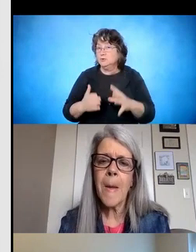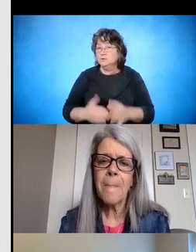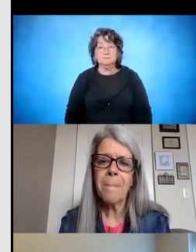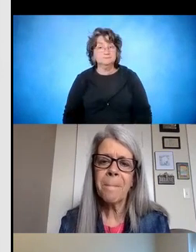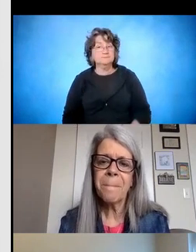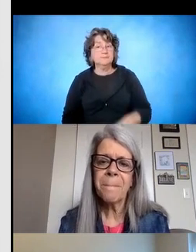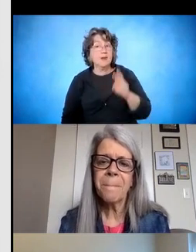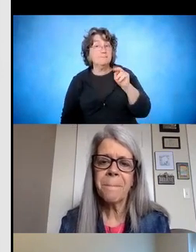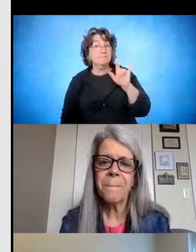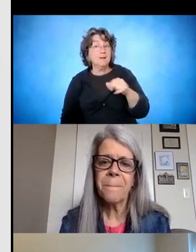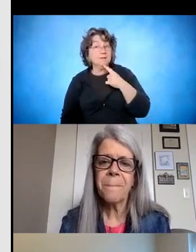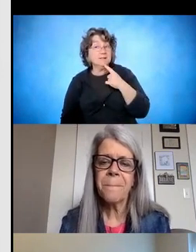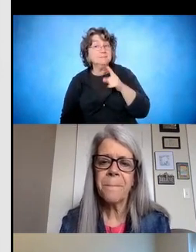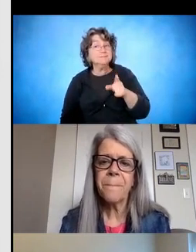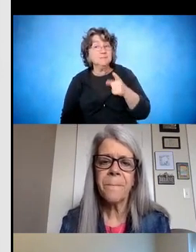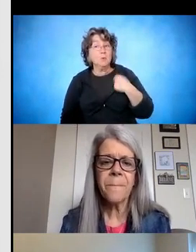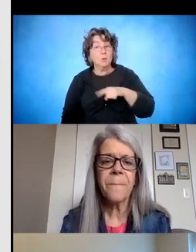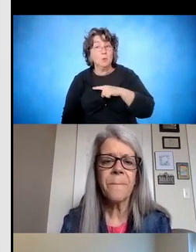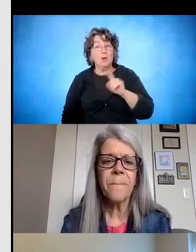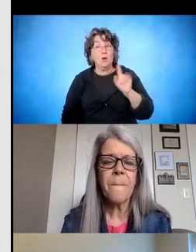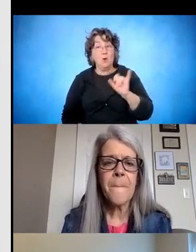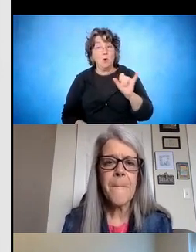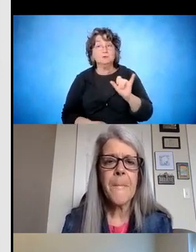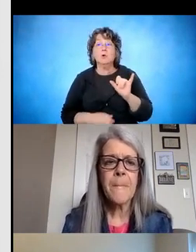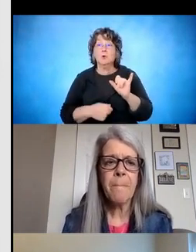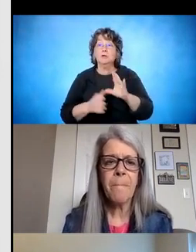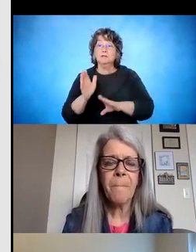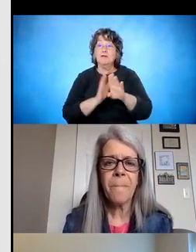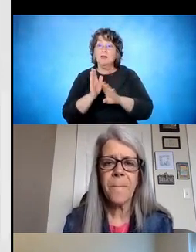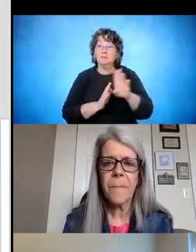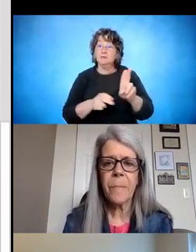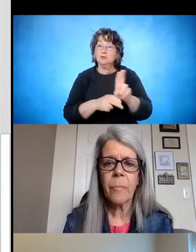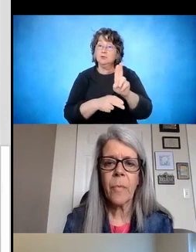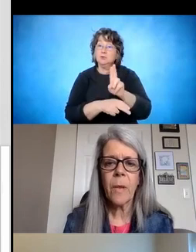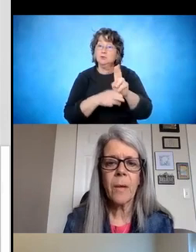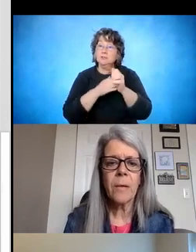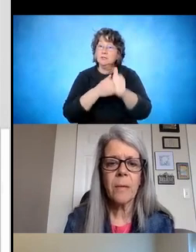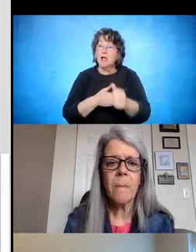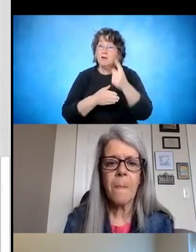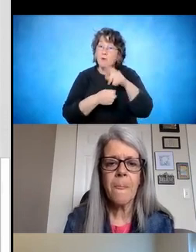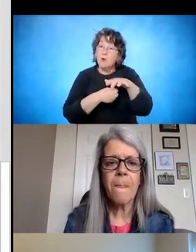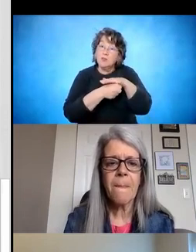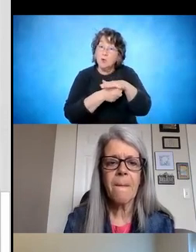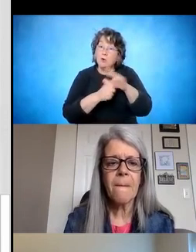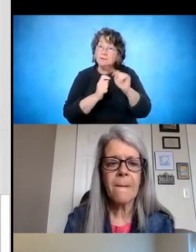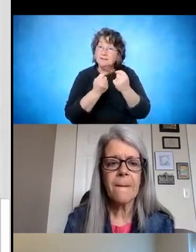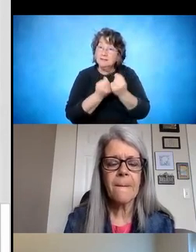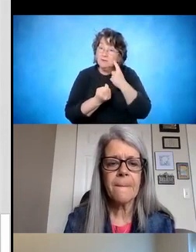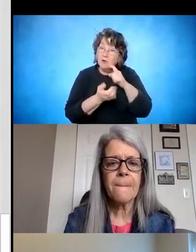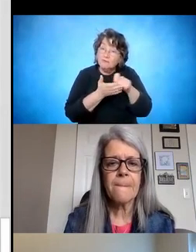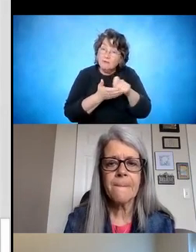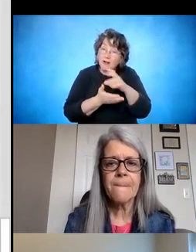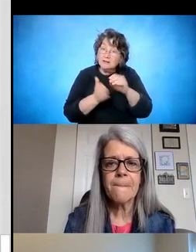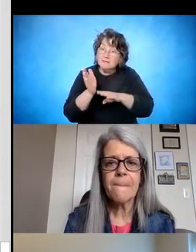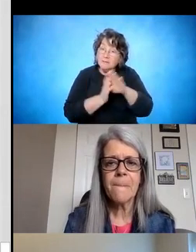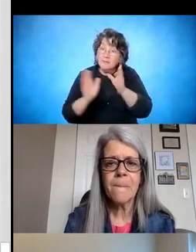also developed an implementation guide for local teams on writing and developing these plans. We